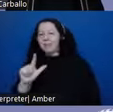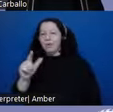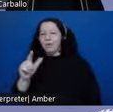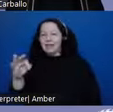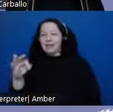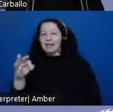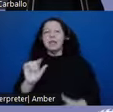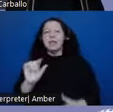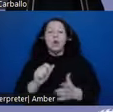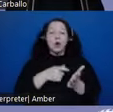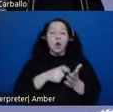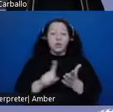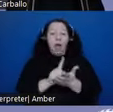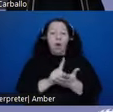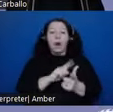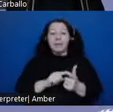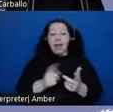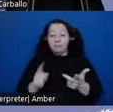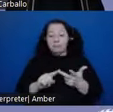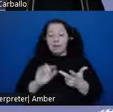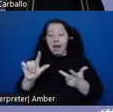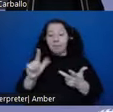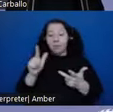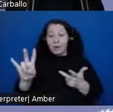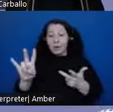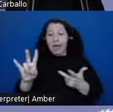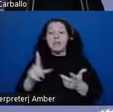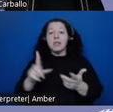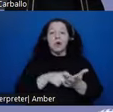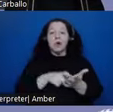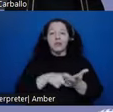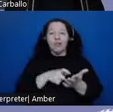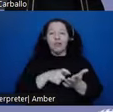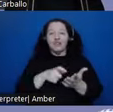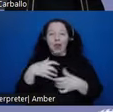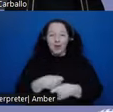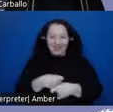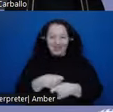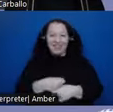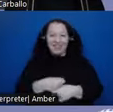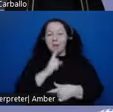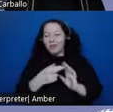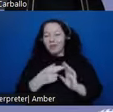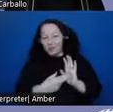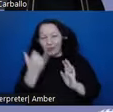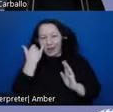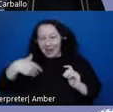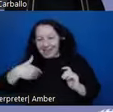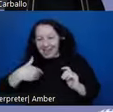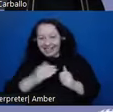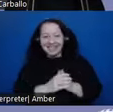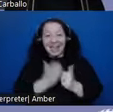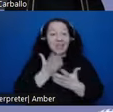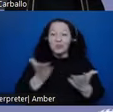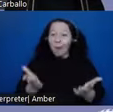27th for archaeology abridged. So be sure to register if you haven't already. Thank you so much